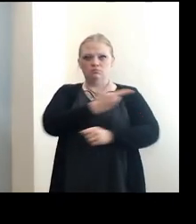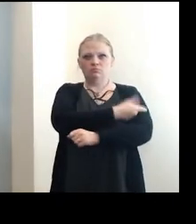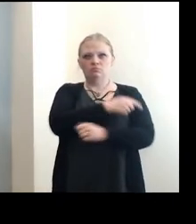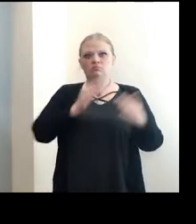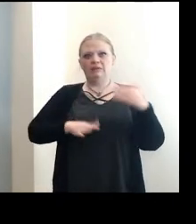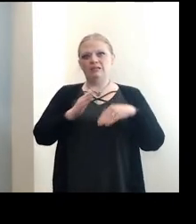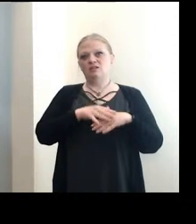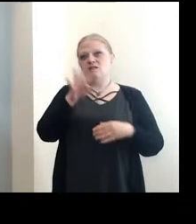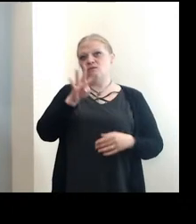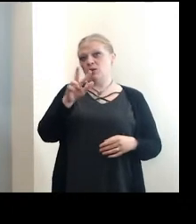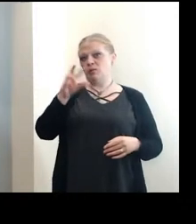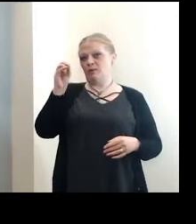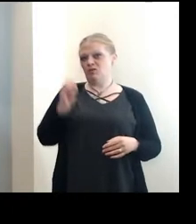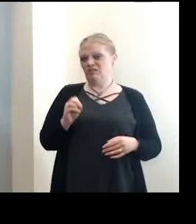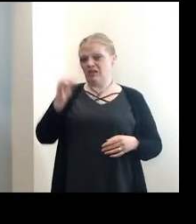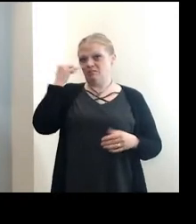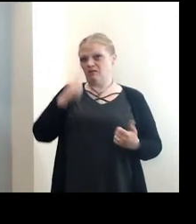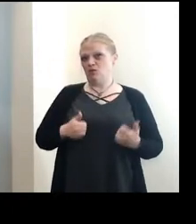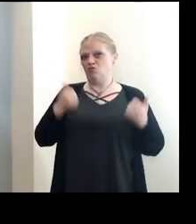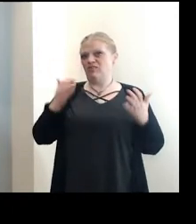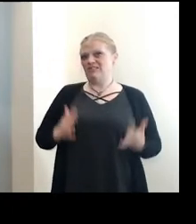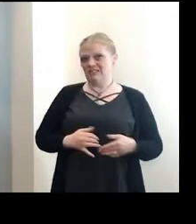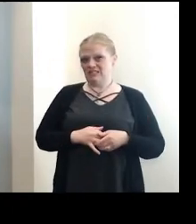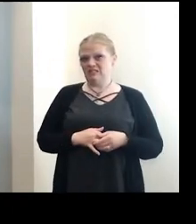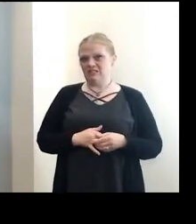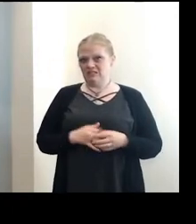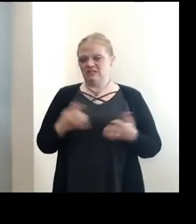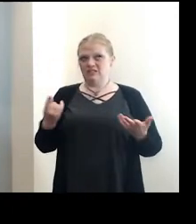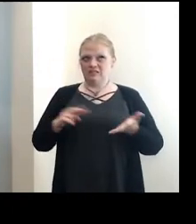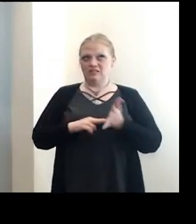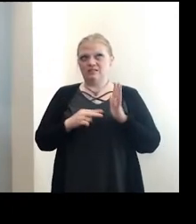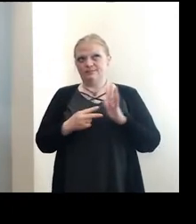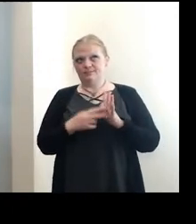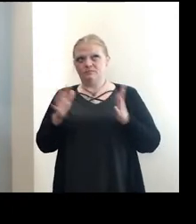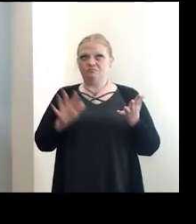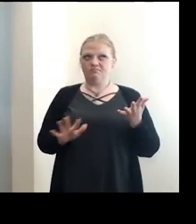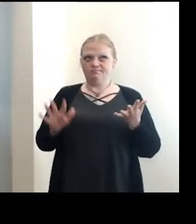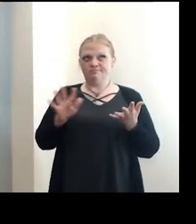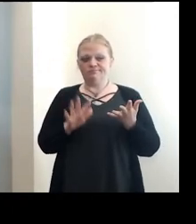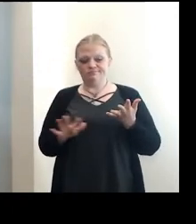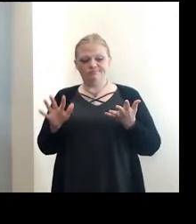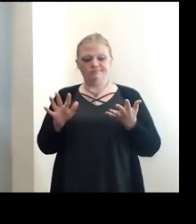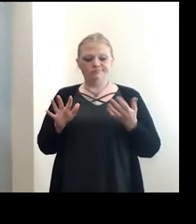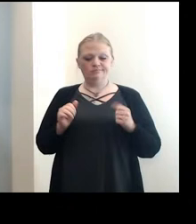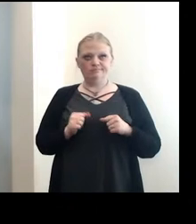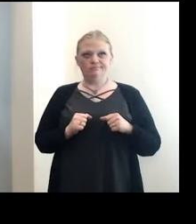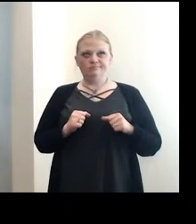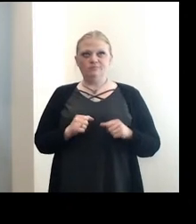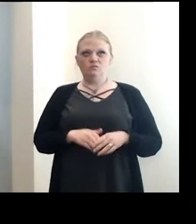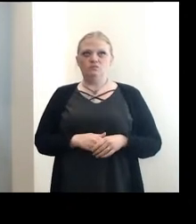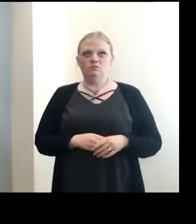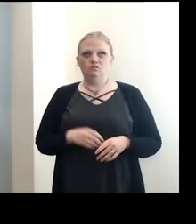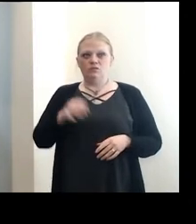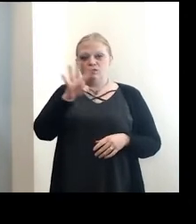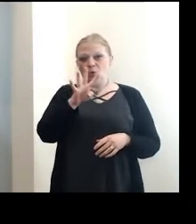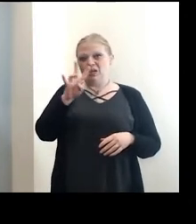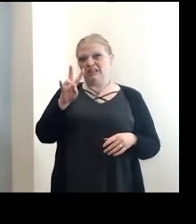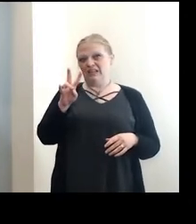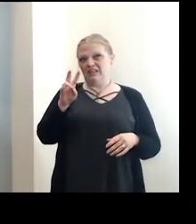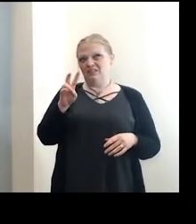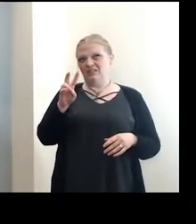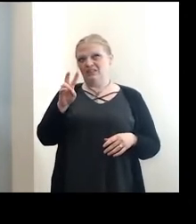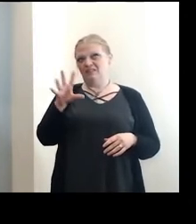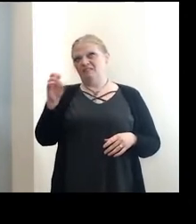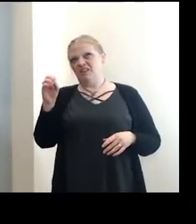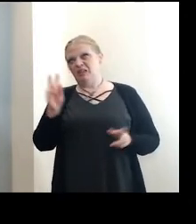43% of the Buffalo residents. We're talking about somewhere in the vicinity of 47 to 50